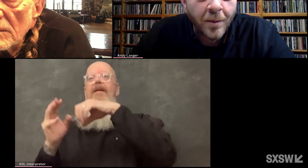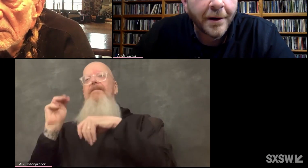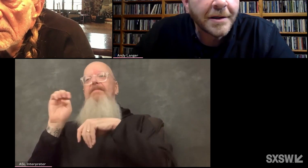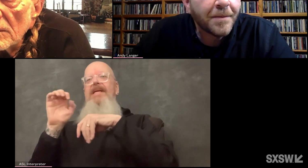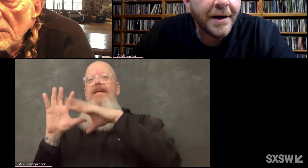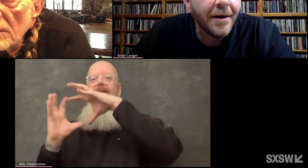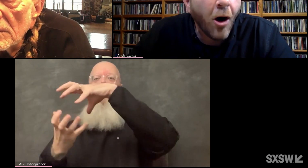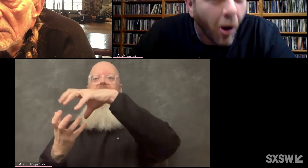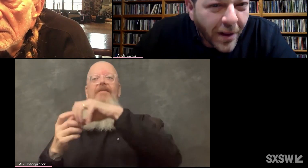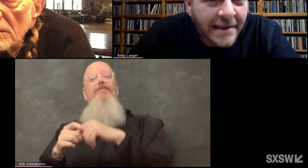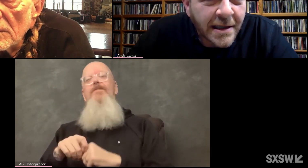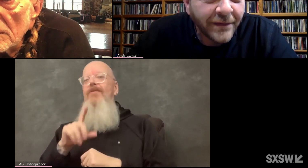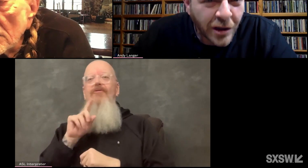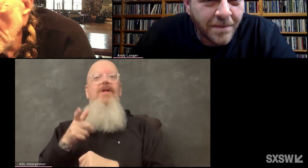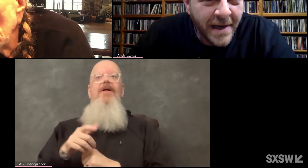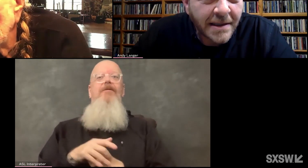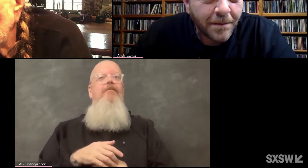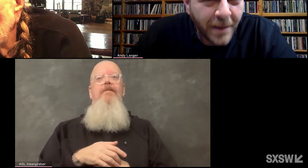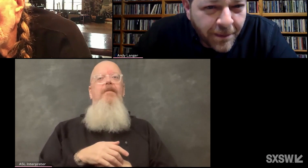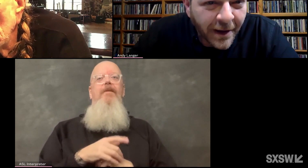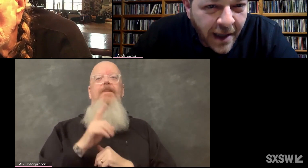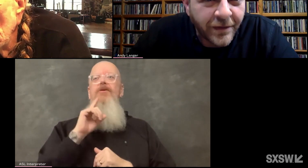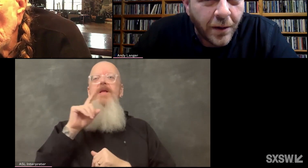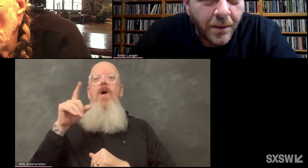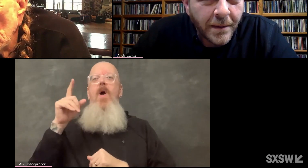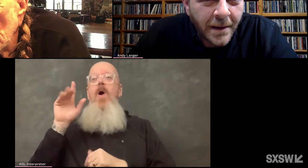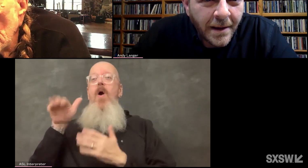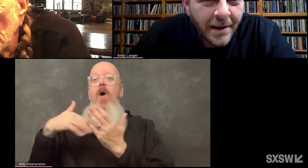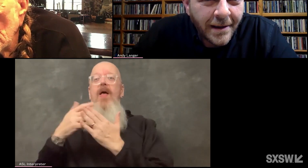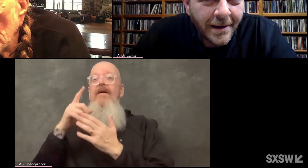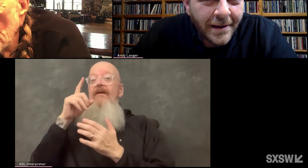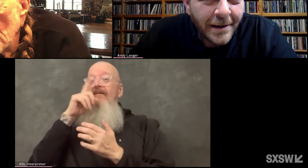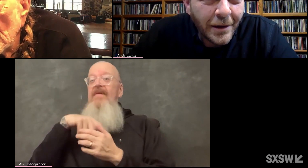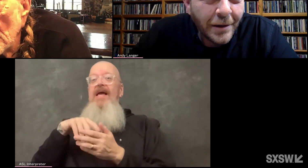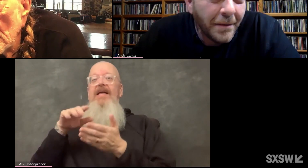death rumors, but all that stuff just means people love you.